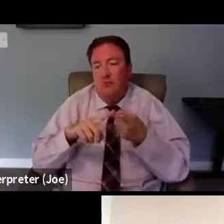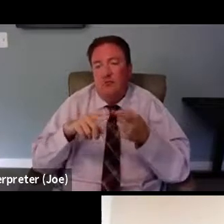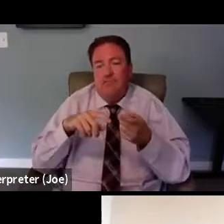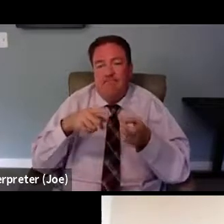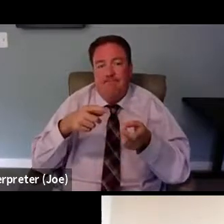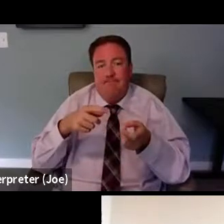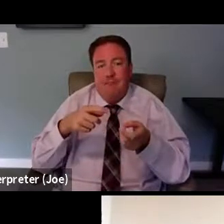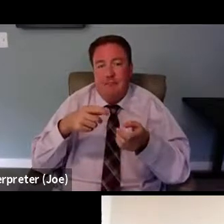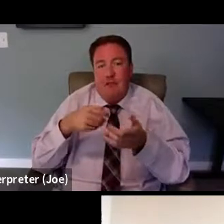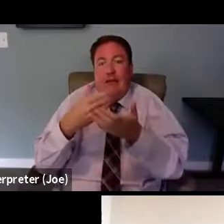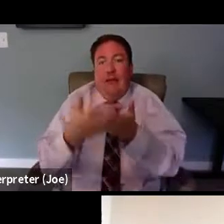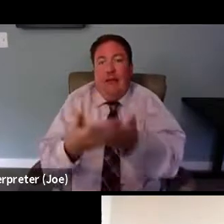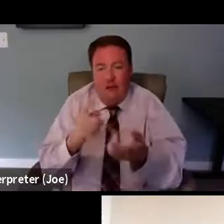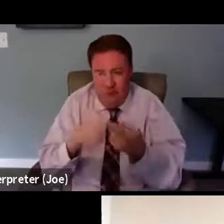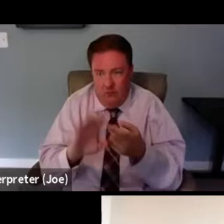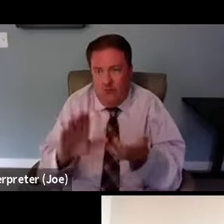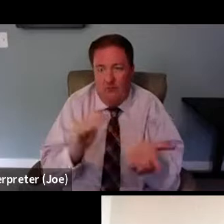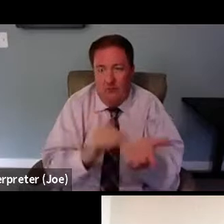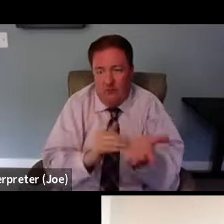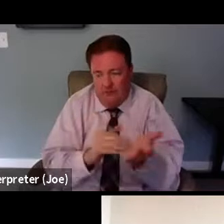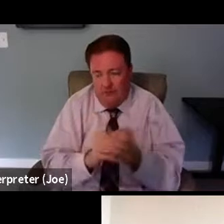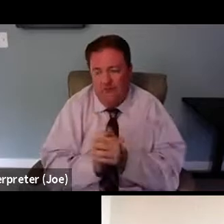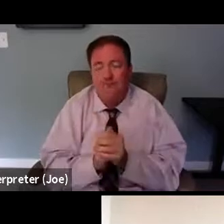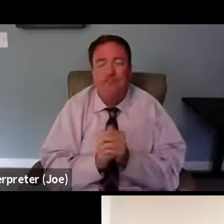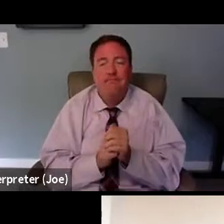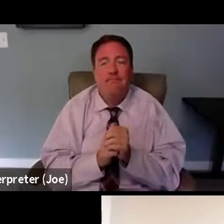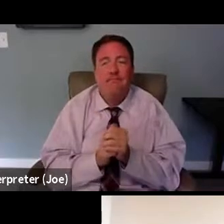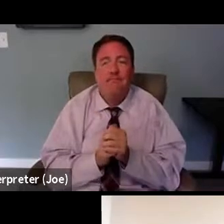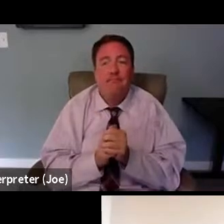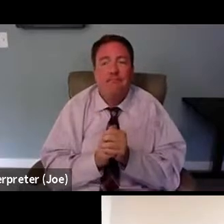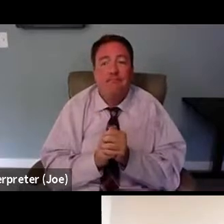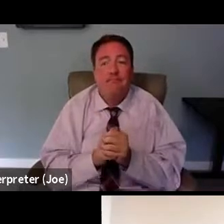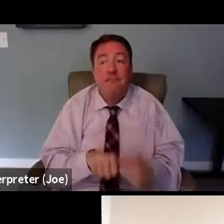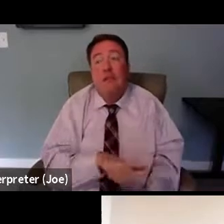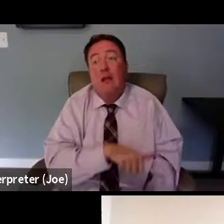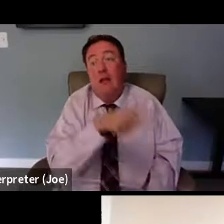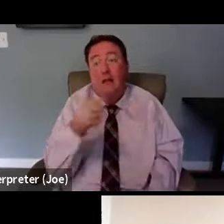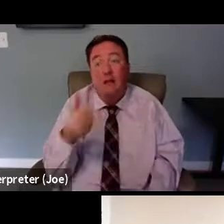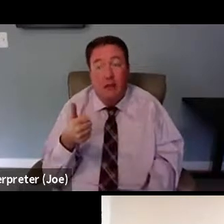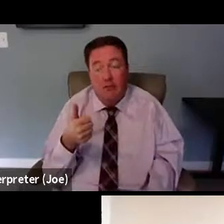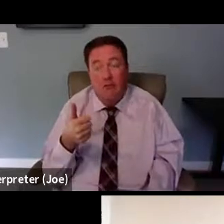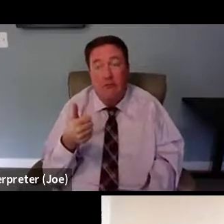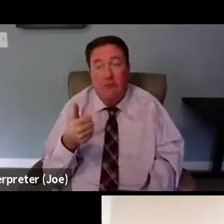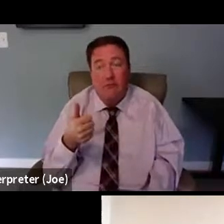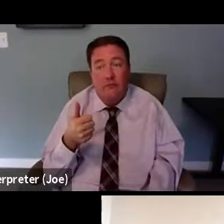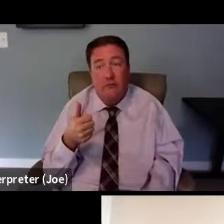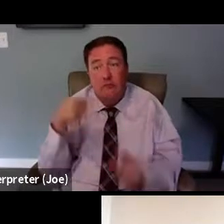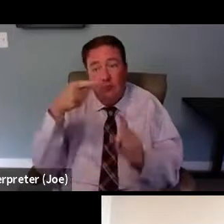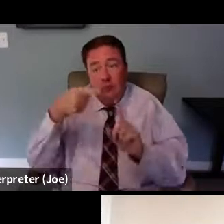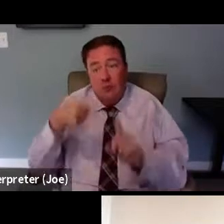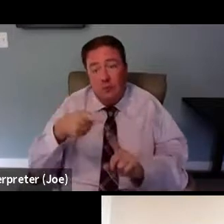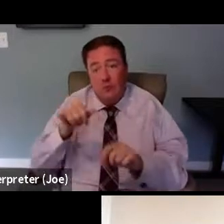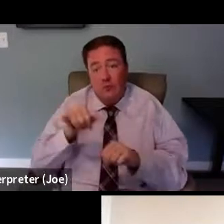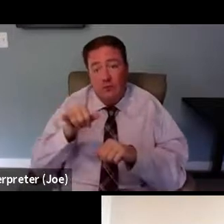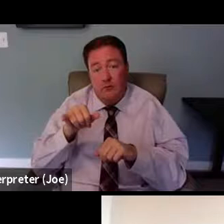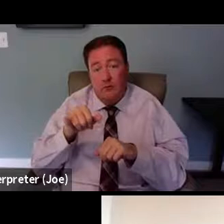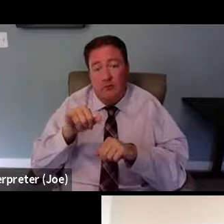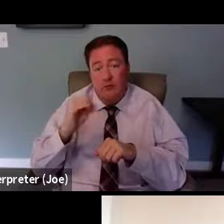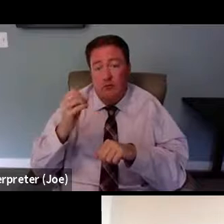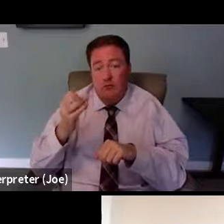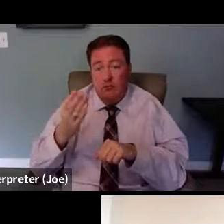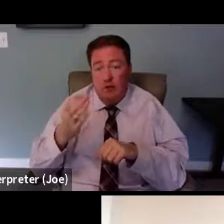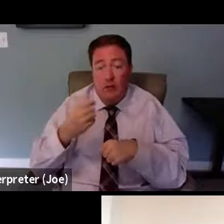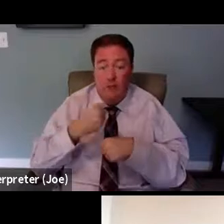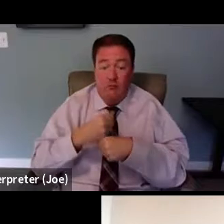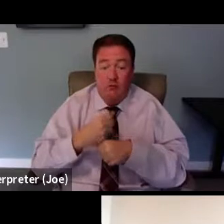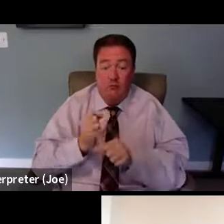health care providers. And another point to raise is job creation.